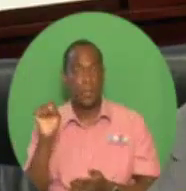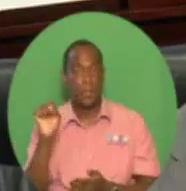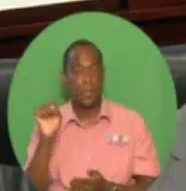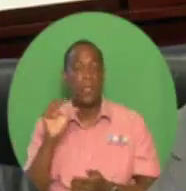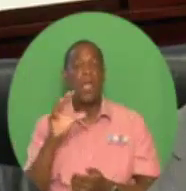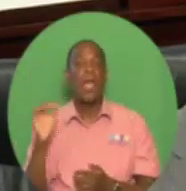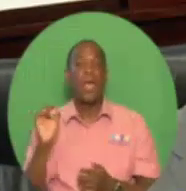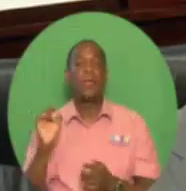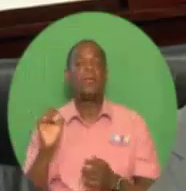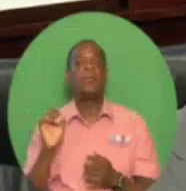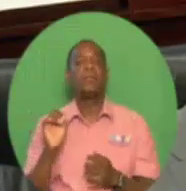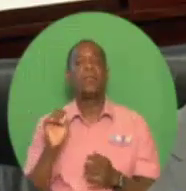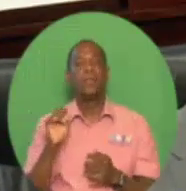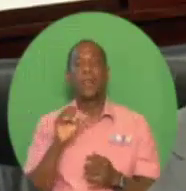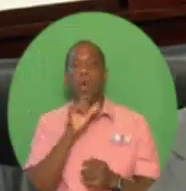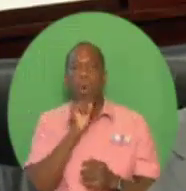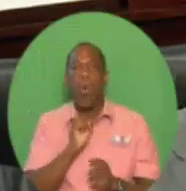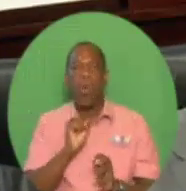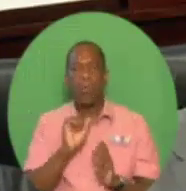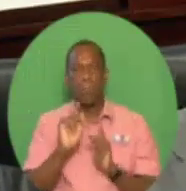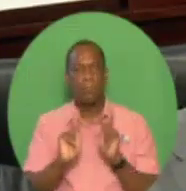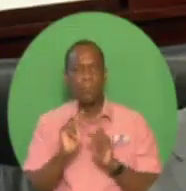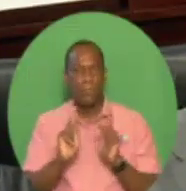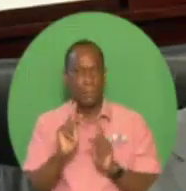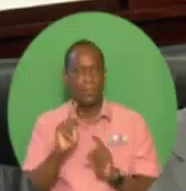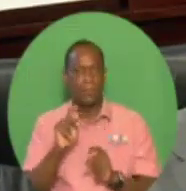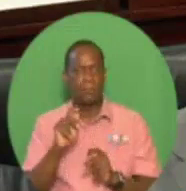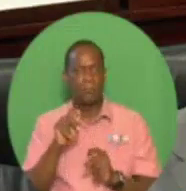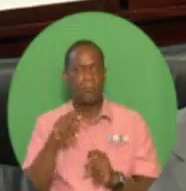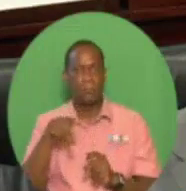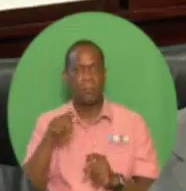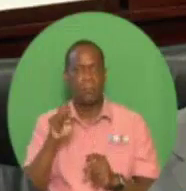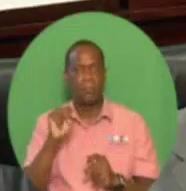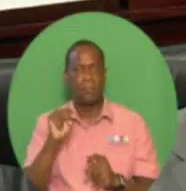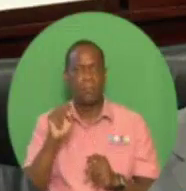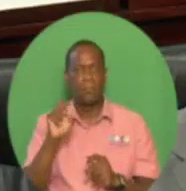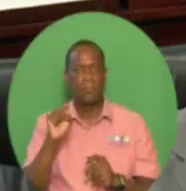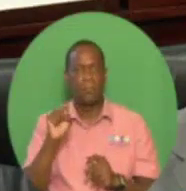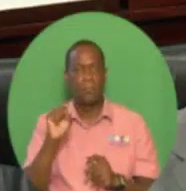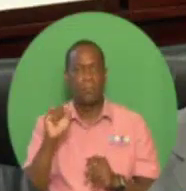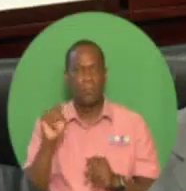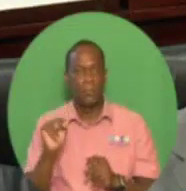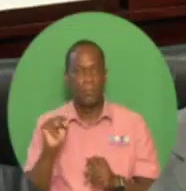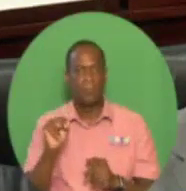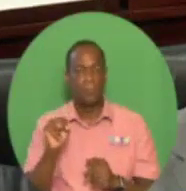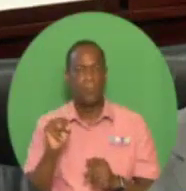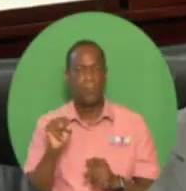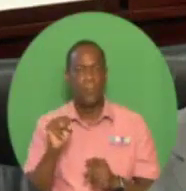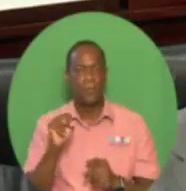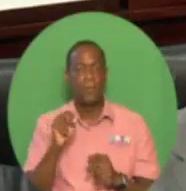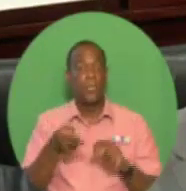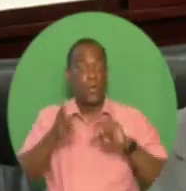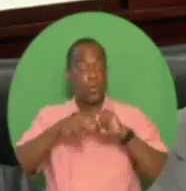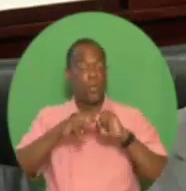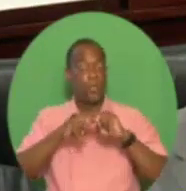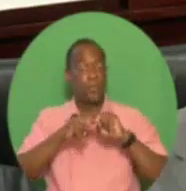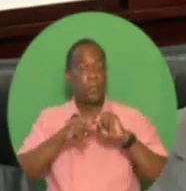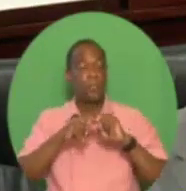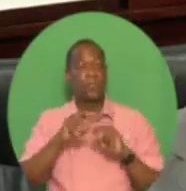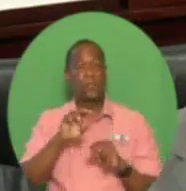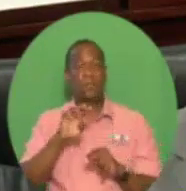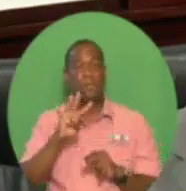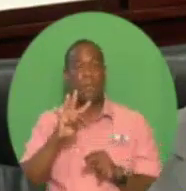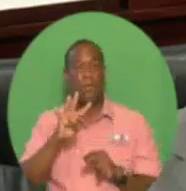citizen pension from $4,500 to $5,000 per month. In fact, while reducing